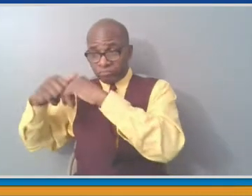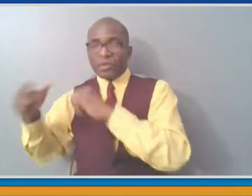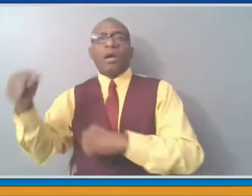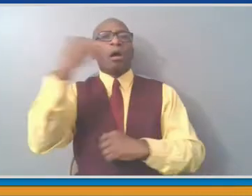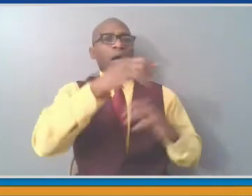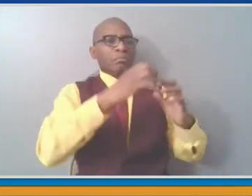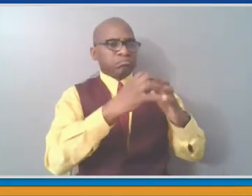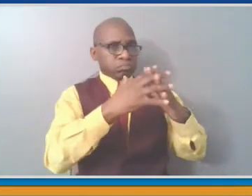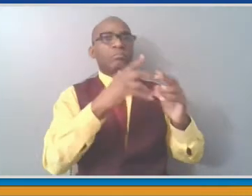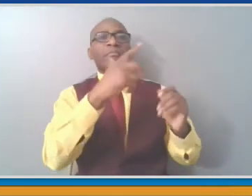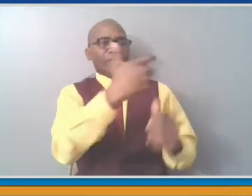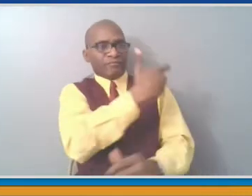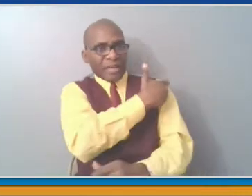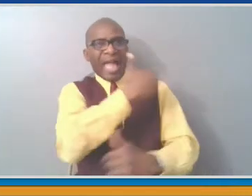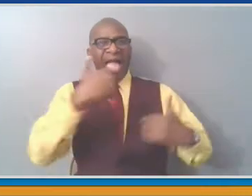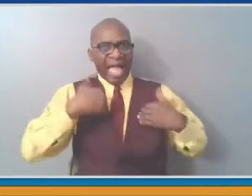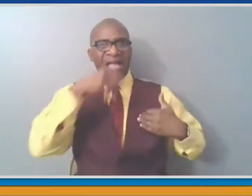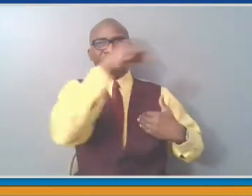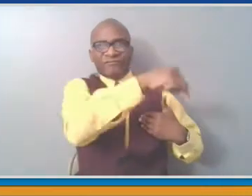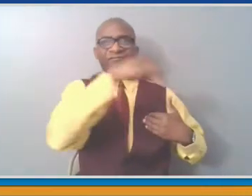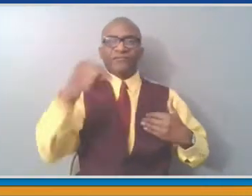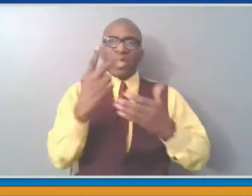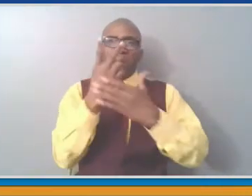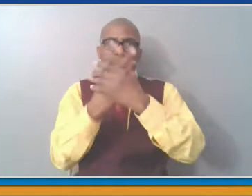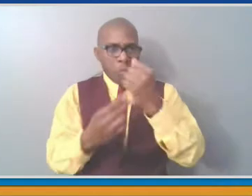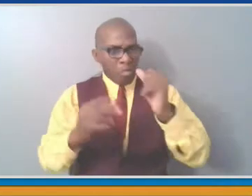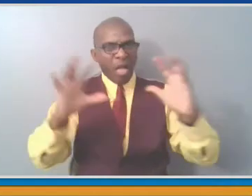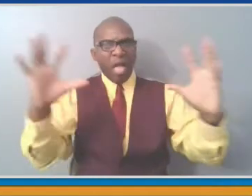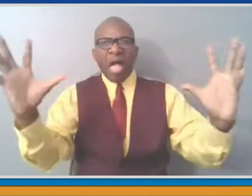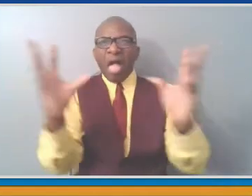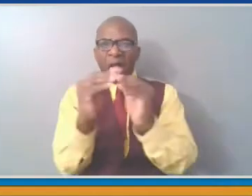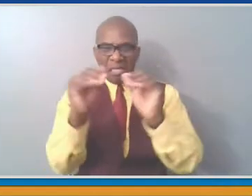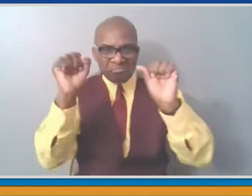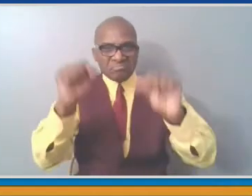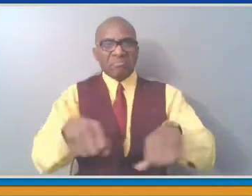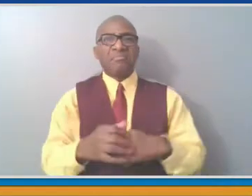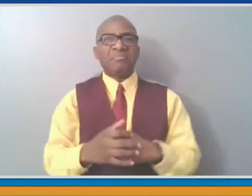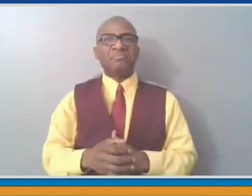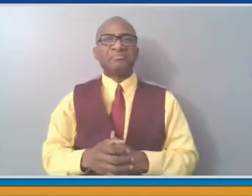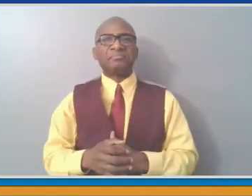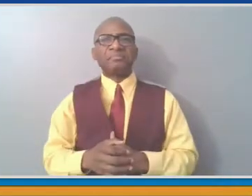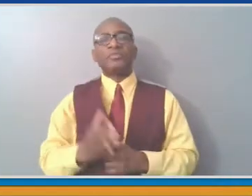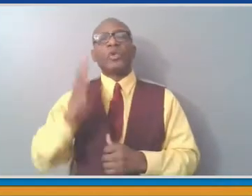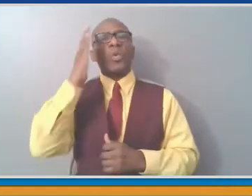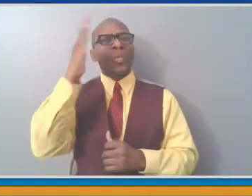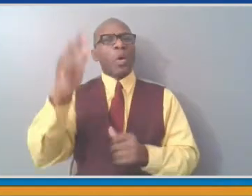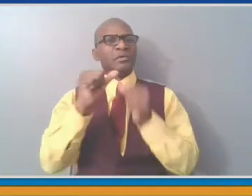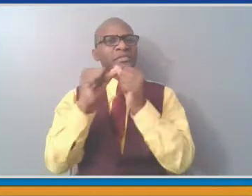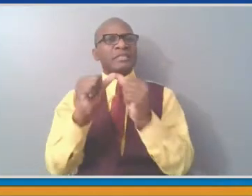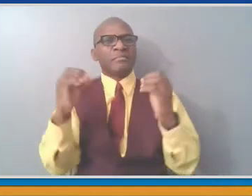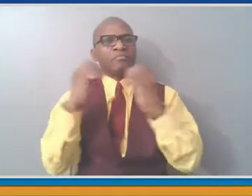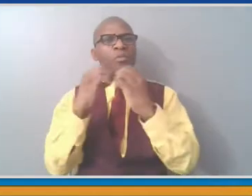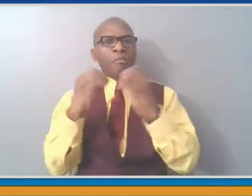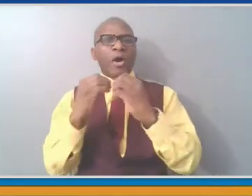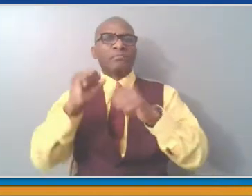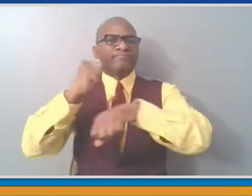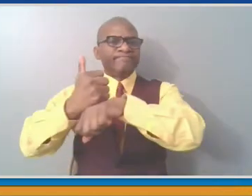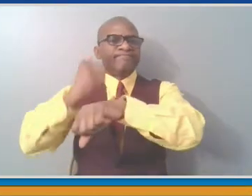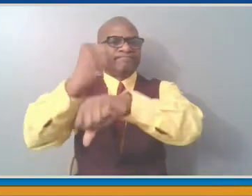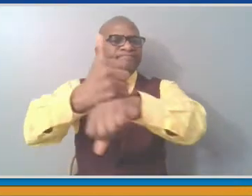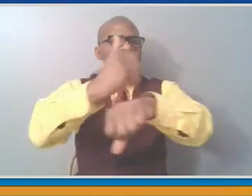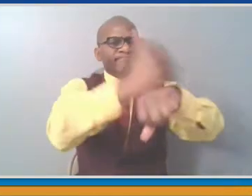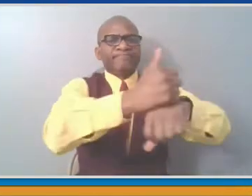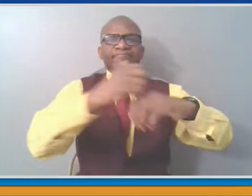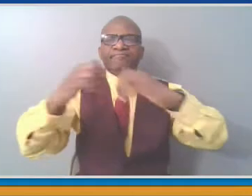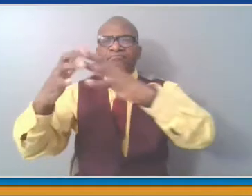one of the churches in White Plains, and we will continue to have more of those as we have vaccines available. The vaccines have been more plentiful. They're not